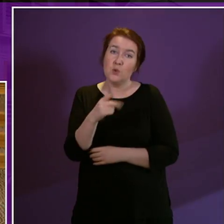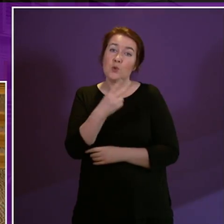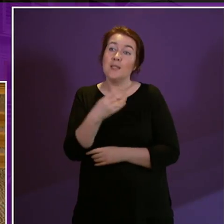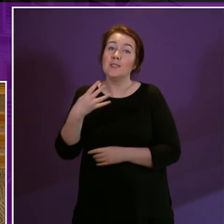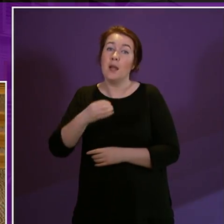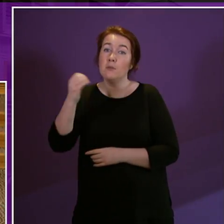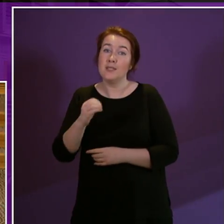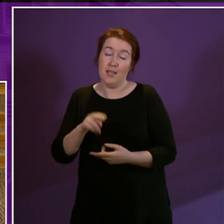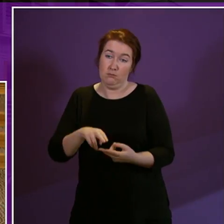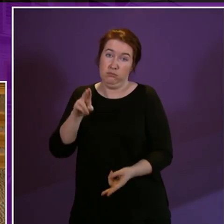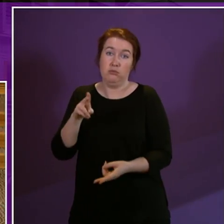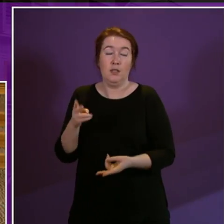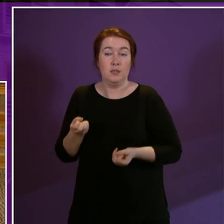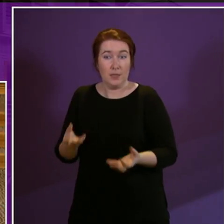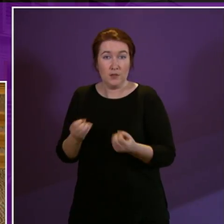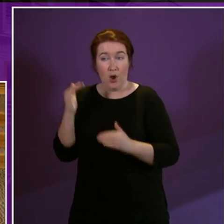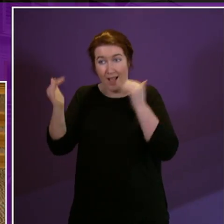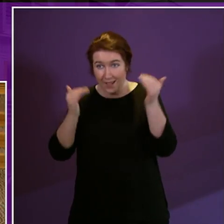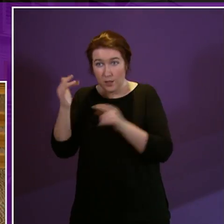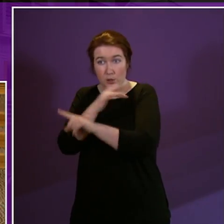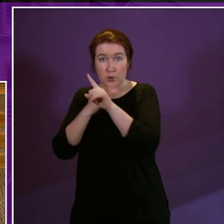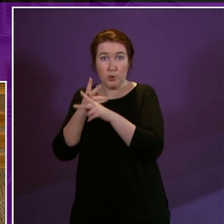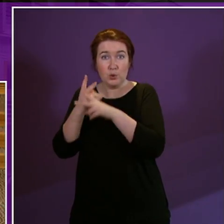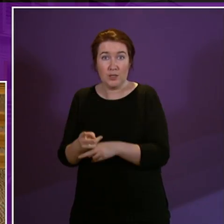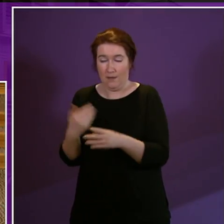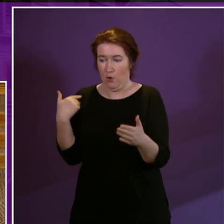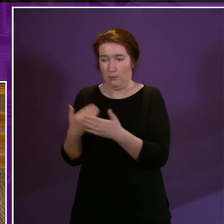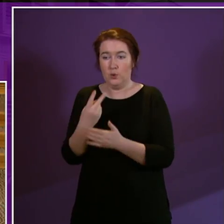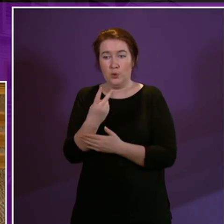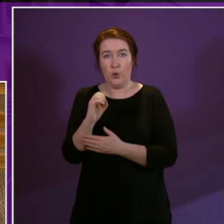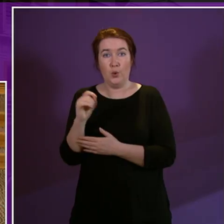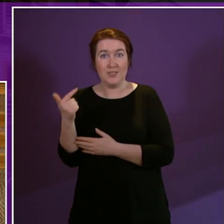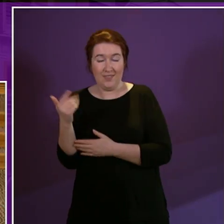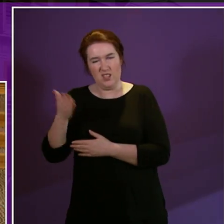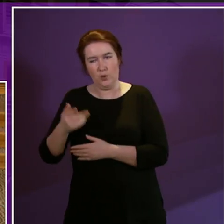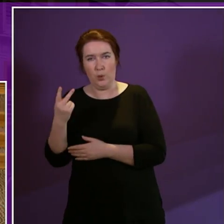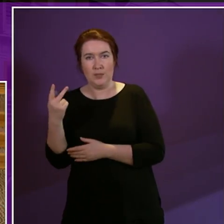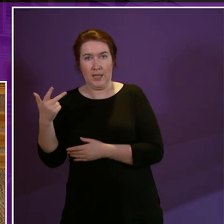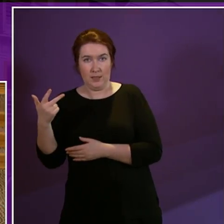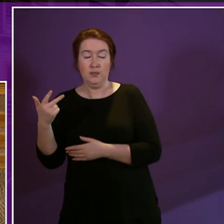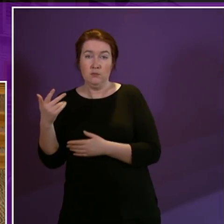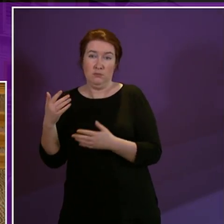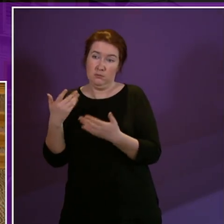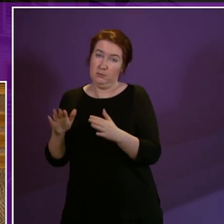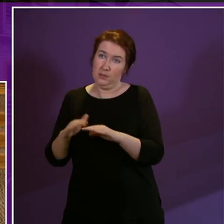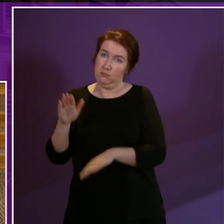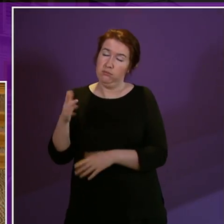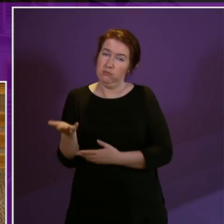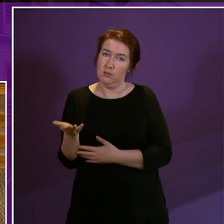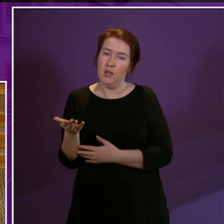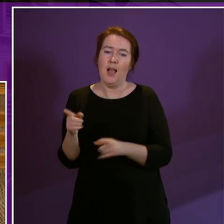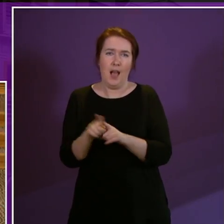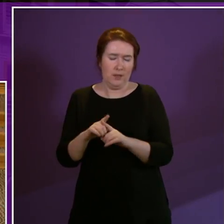in expenditure for adult and social care from 2007-2008 and yes we absolutely do